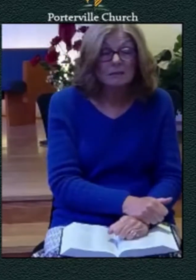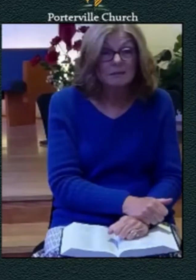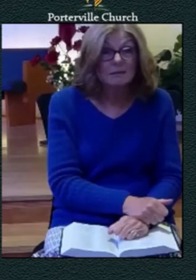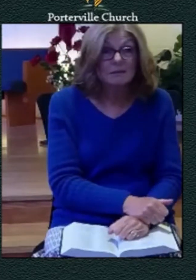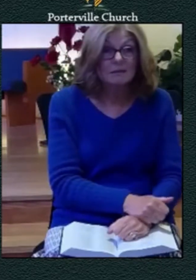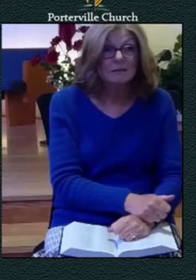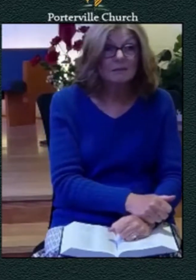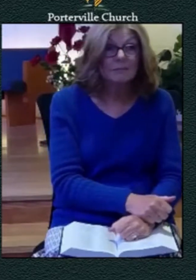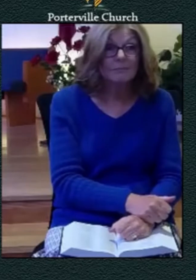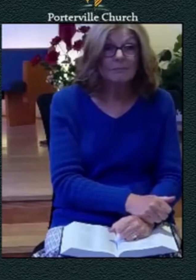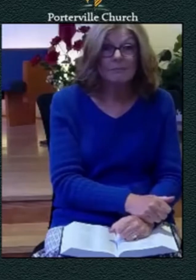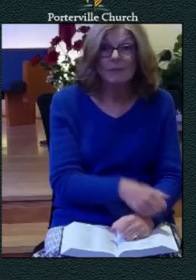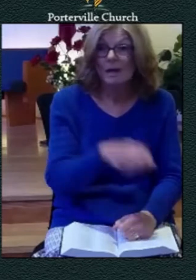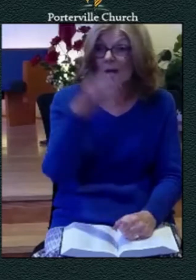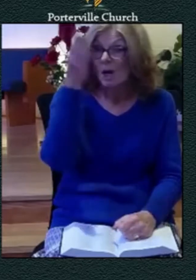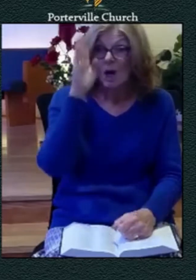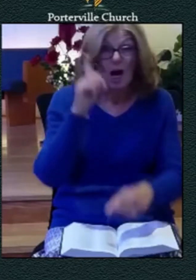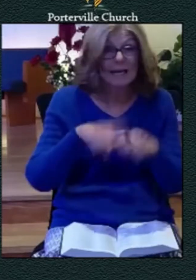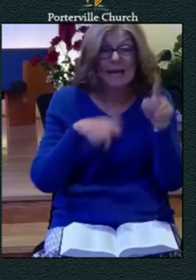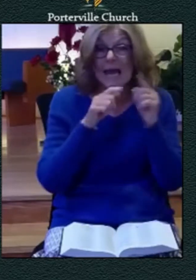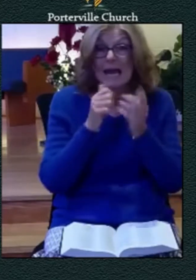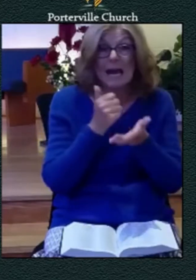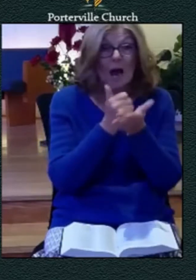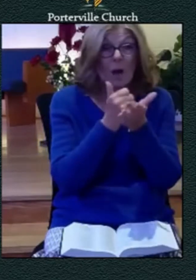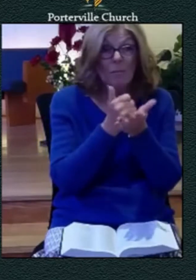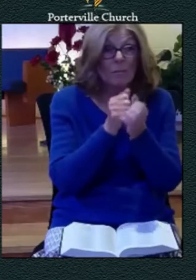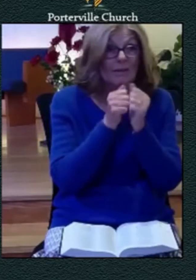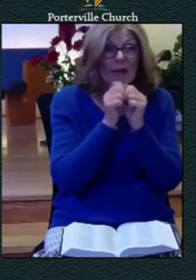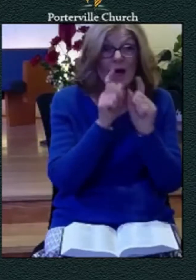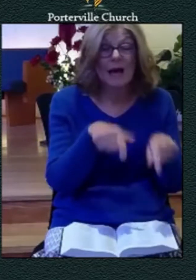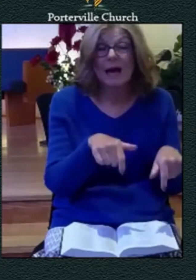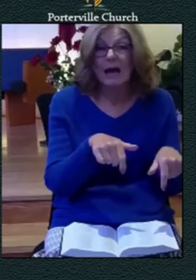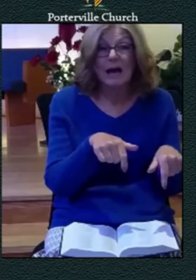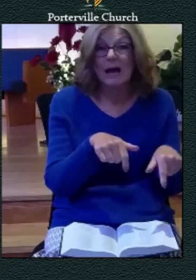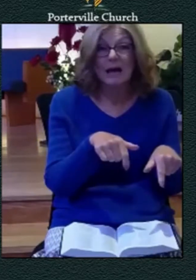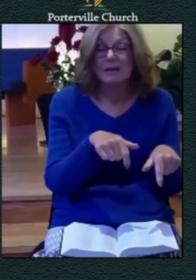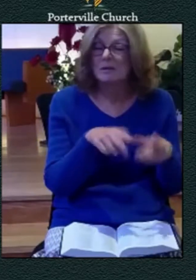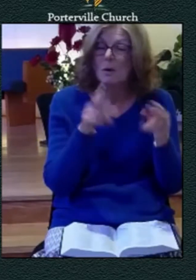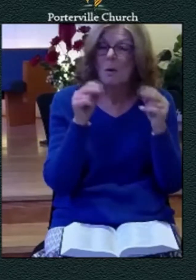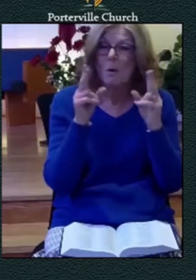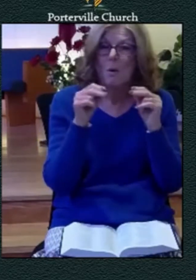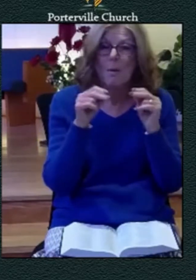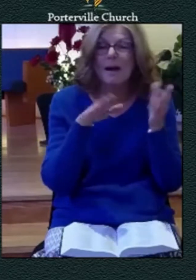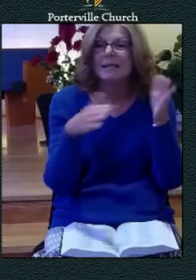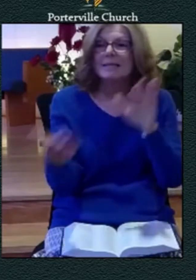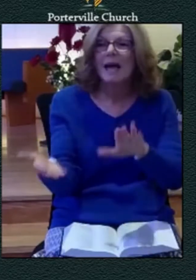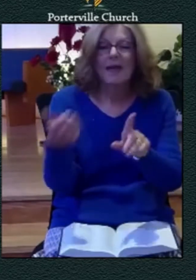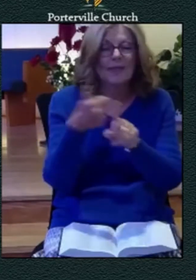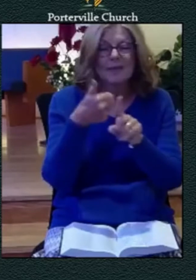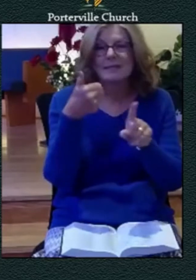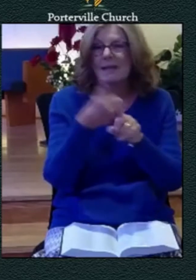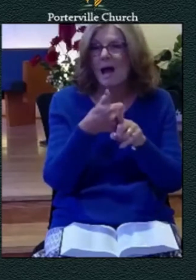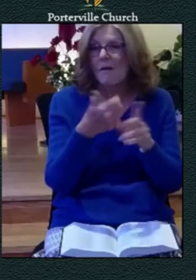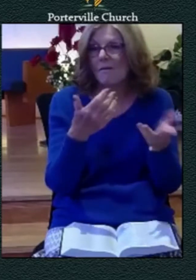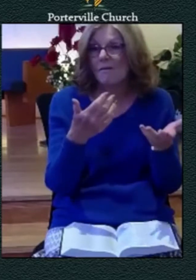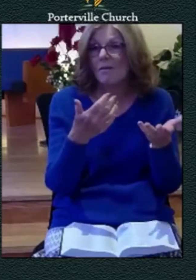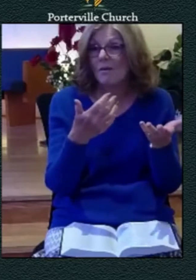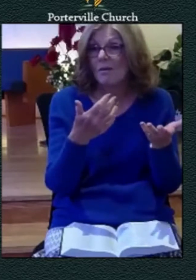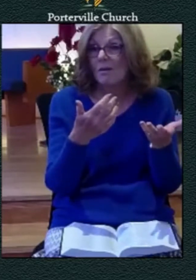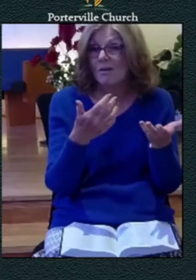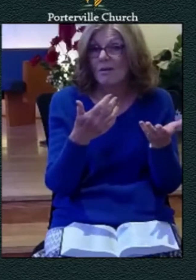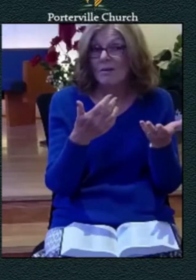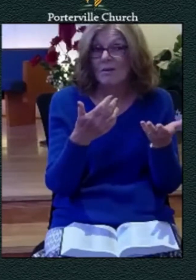no answer for no even death itself he has met this last of problems and he